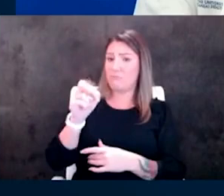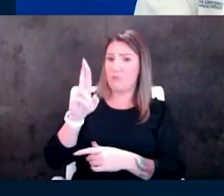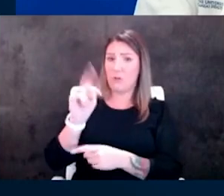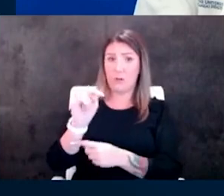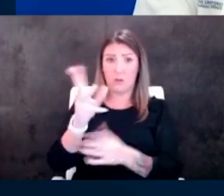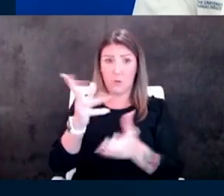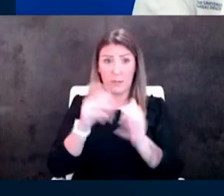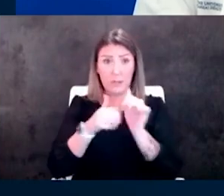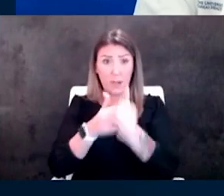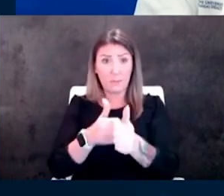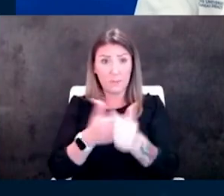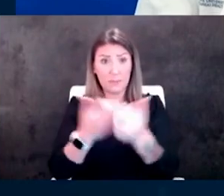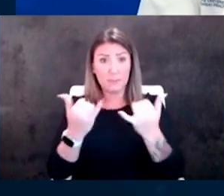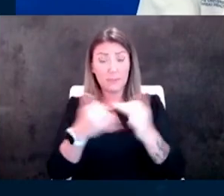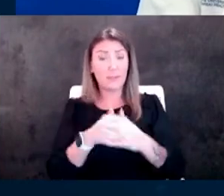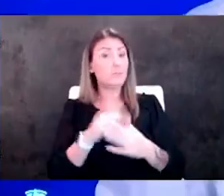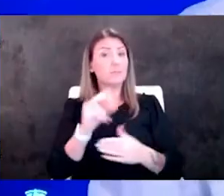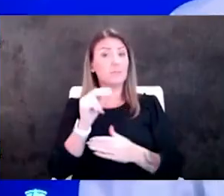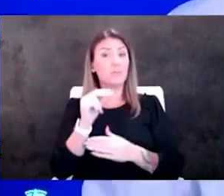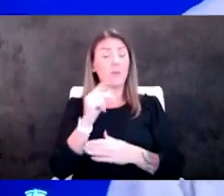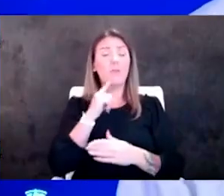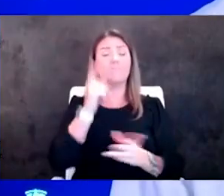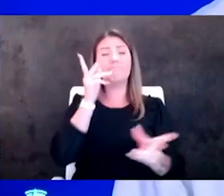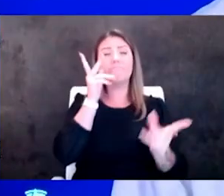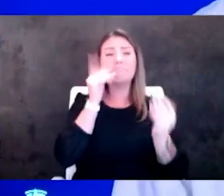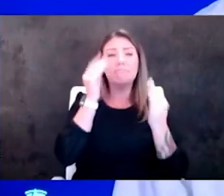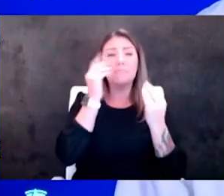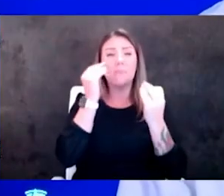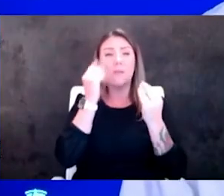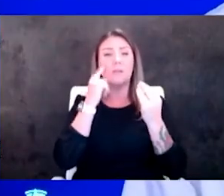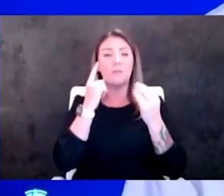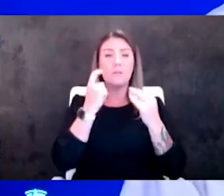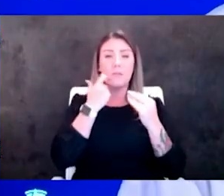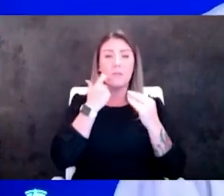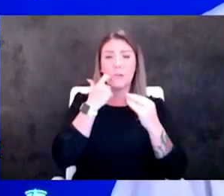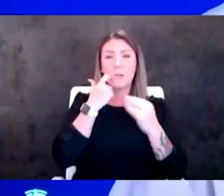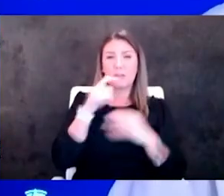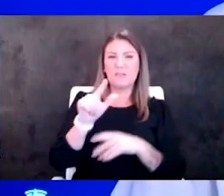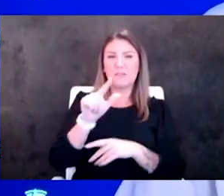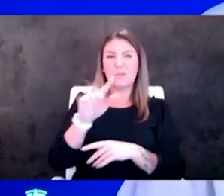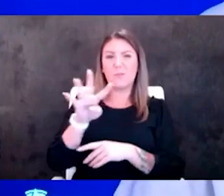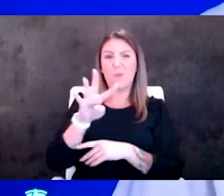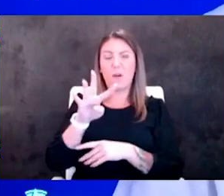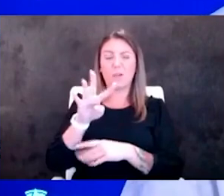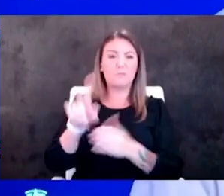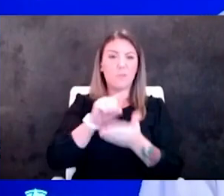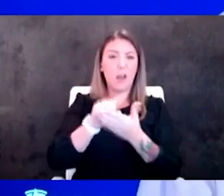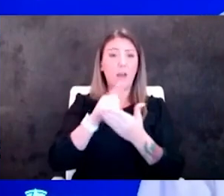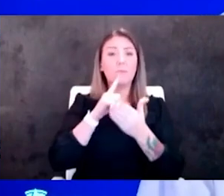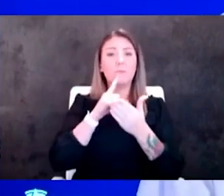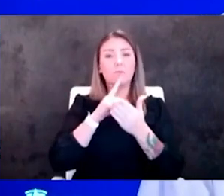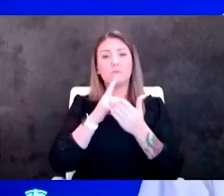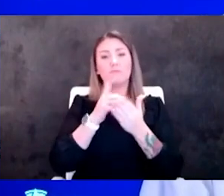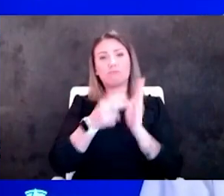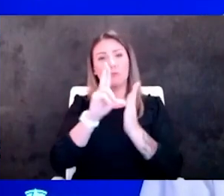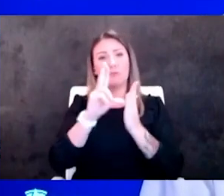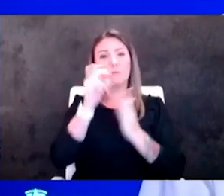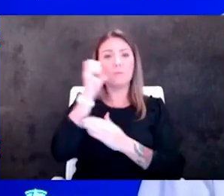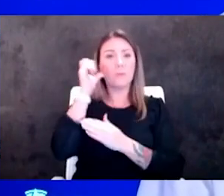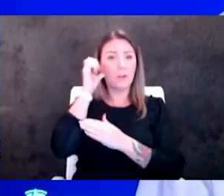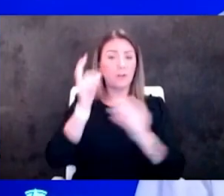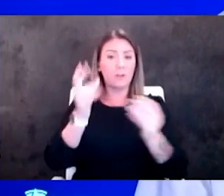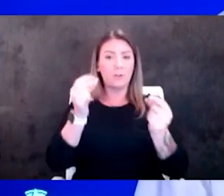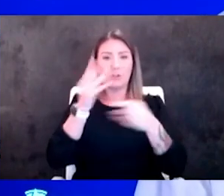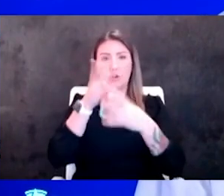today no you know i just i've been thinking about it a lot in the last uh 24 hours since we went through those yesterday we showed that that quick graph